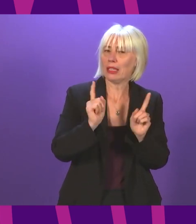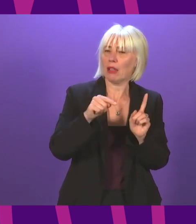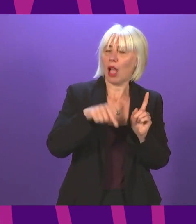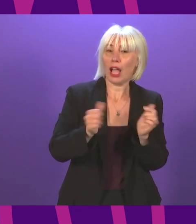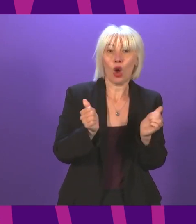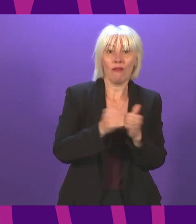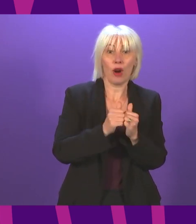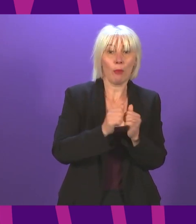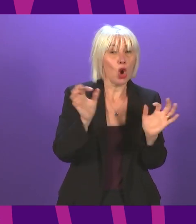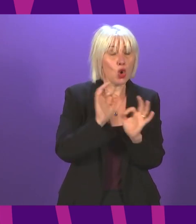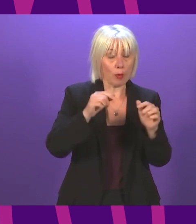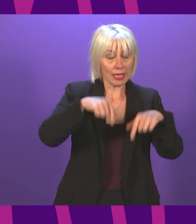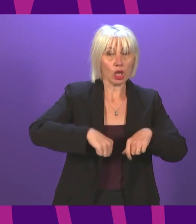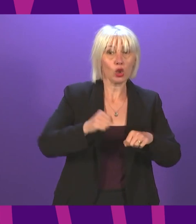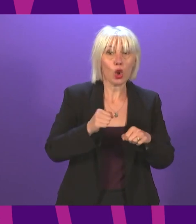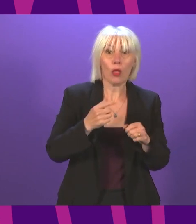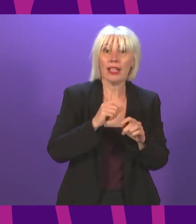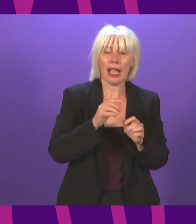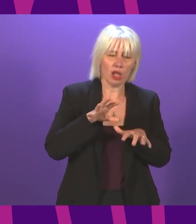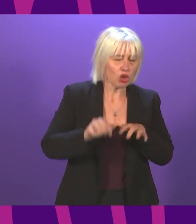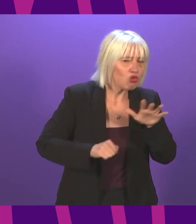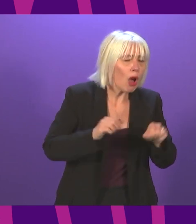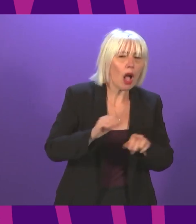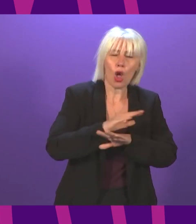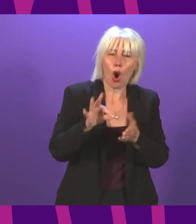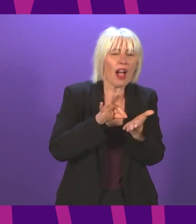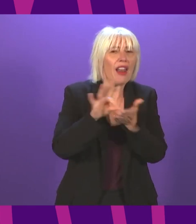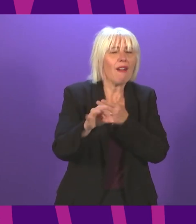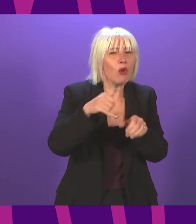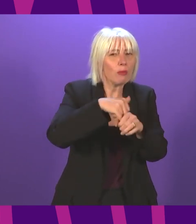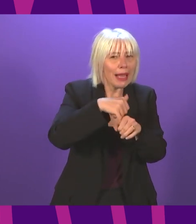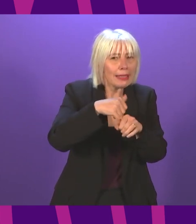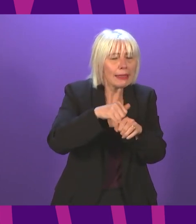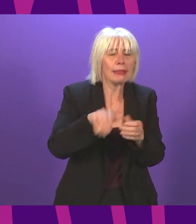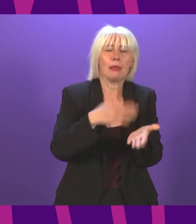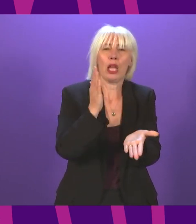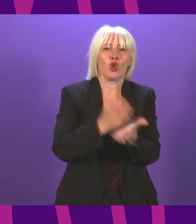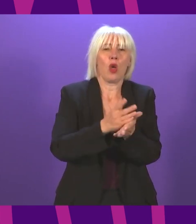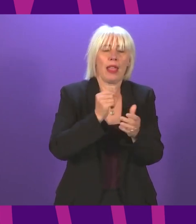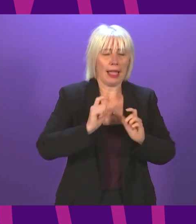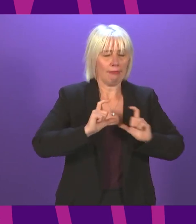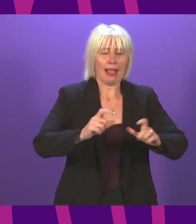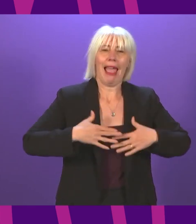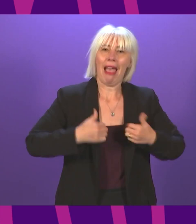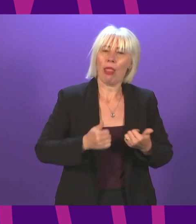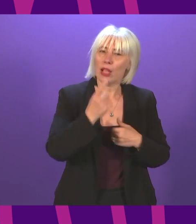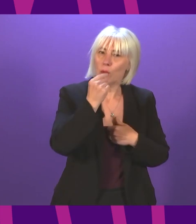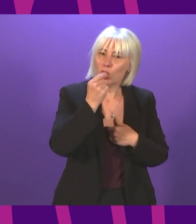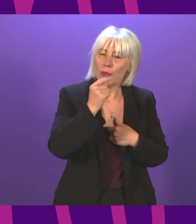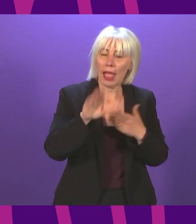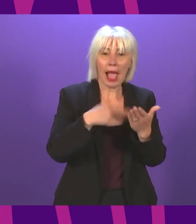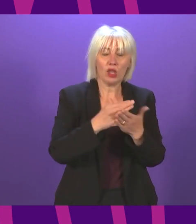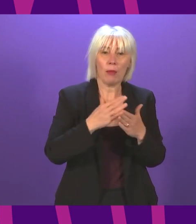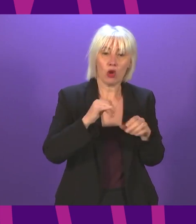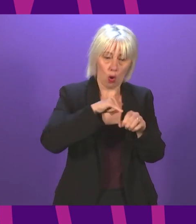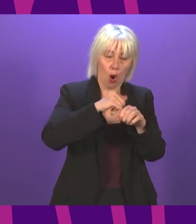in Scotland will be left struggling or unable to afford medicines, that they need to stay as healthy as possible, and that prescriptions will remain free for